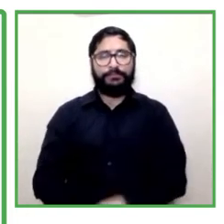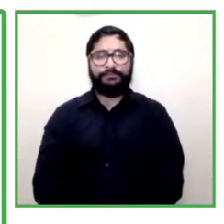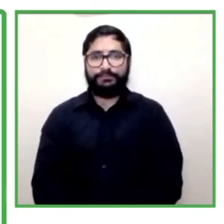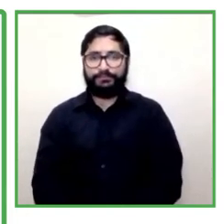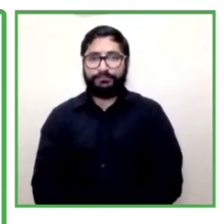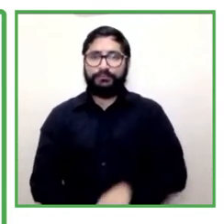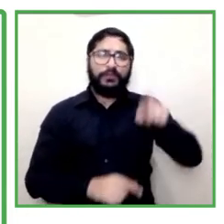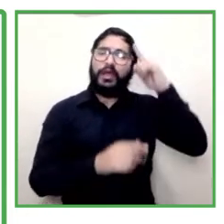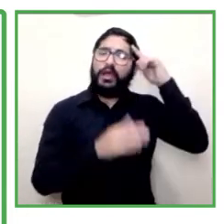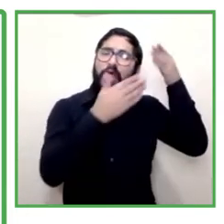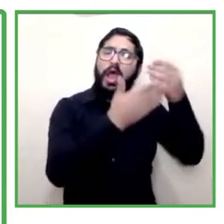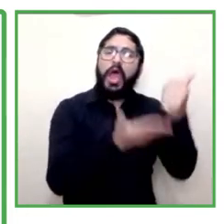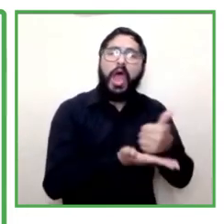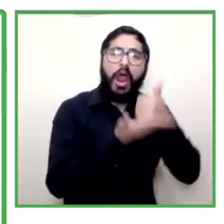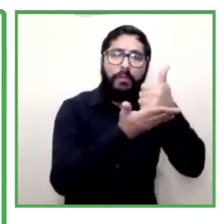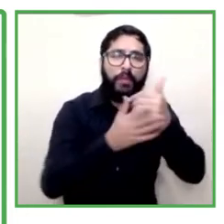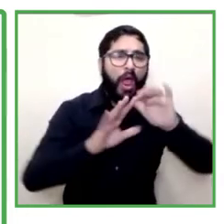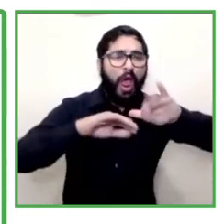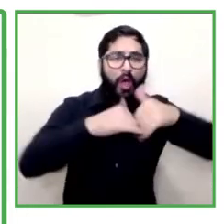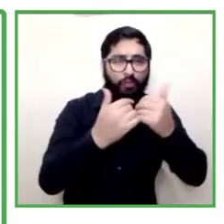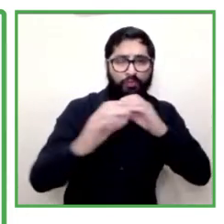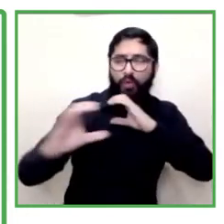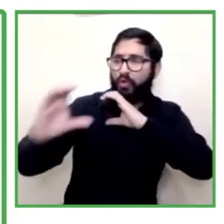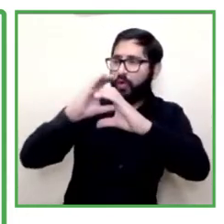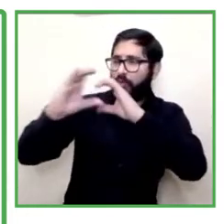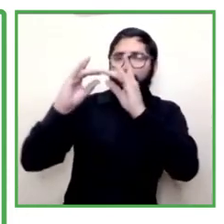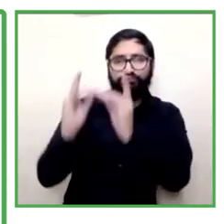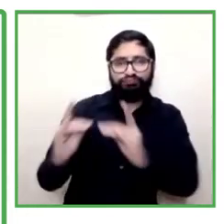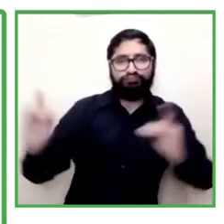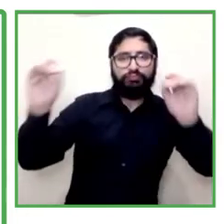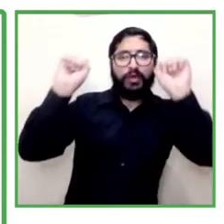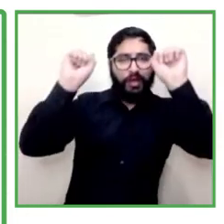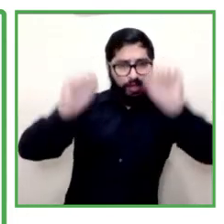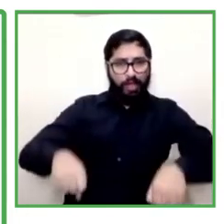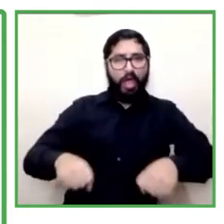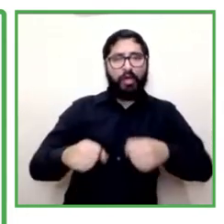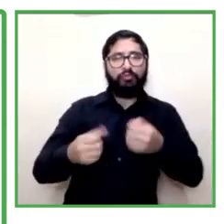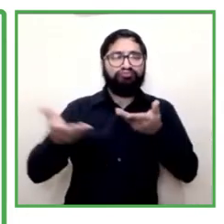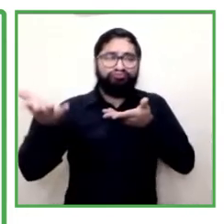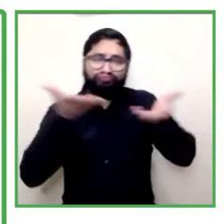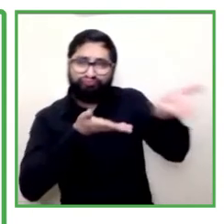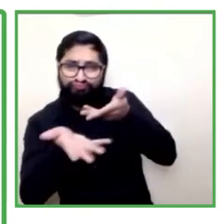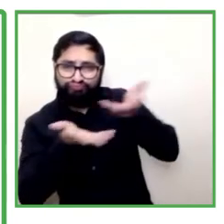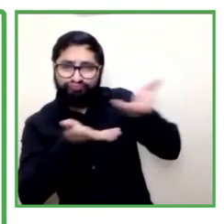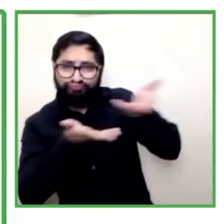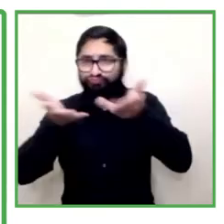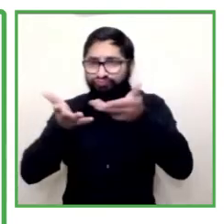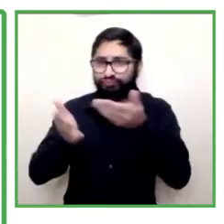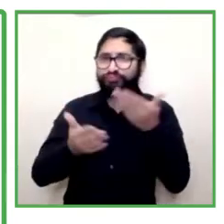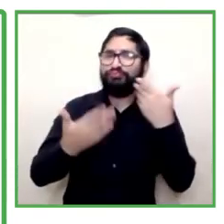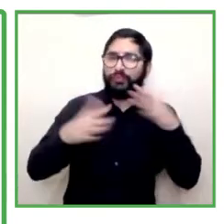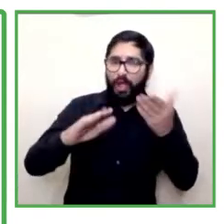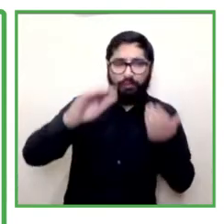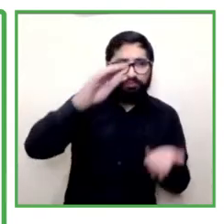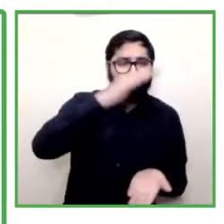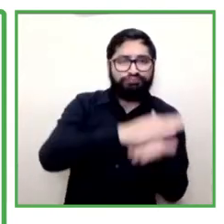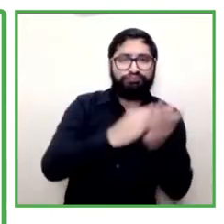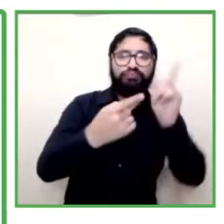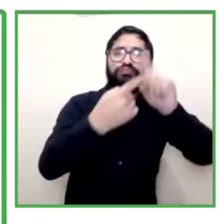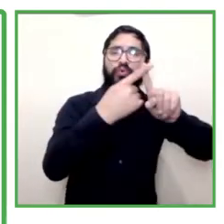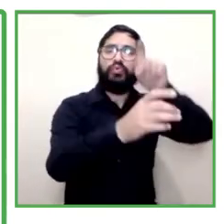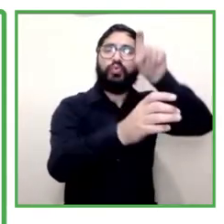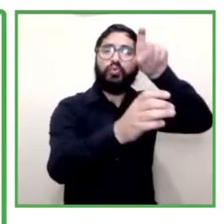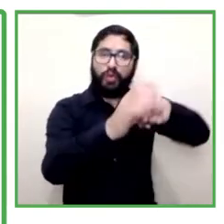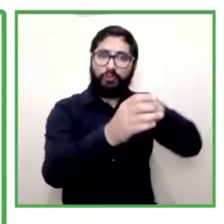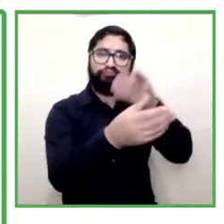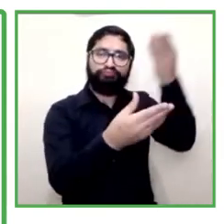intermediate application they can present their job offers